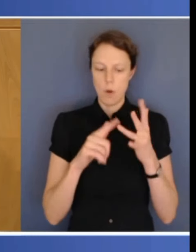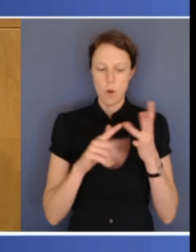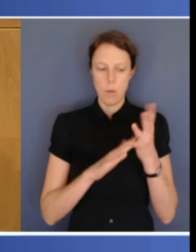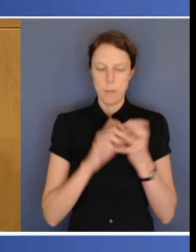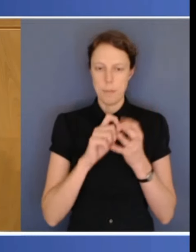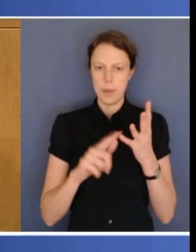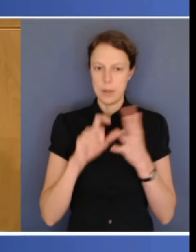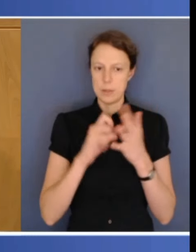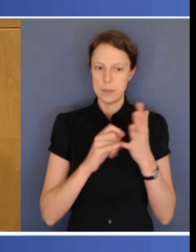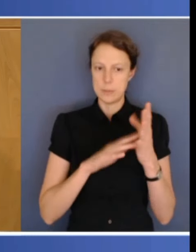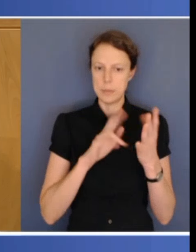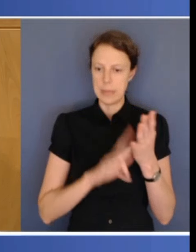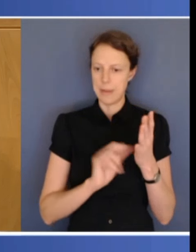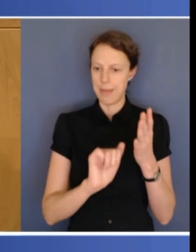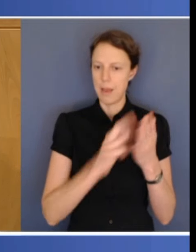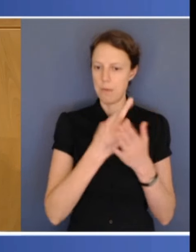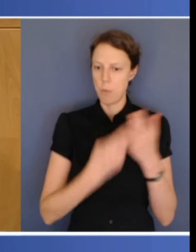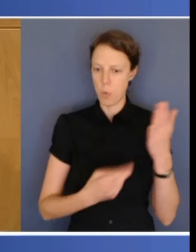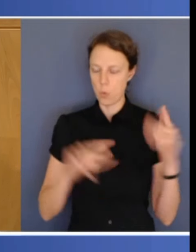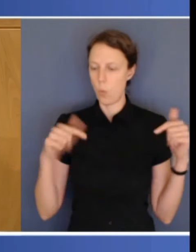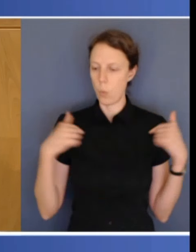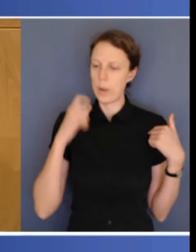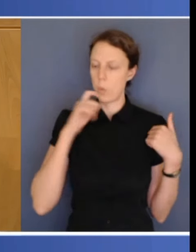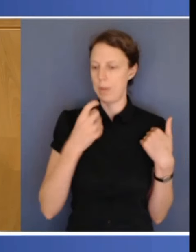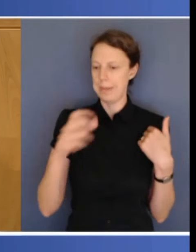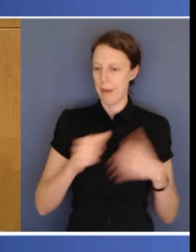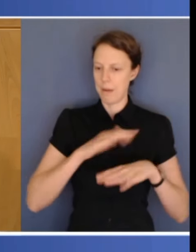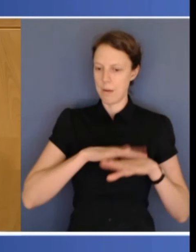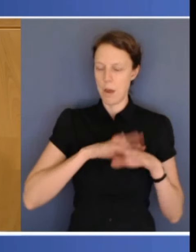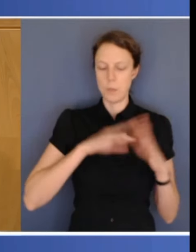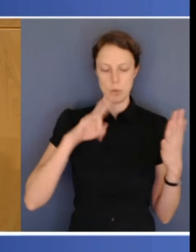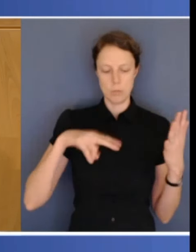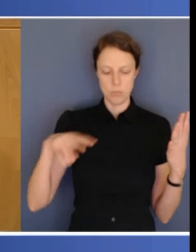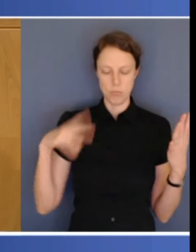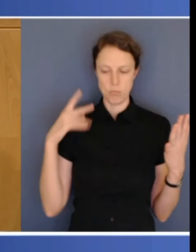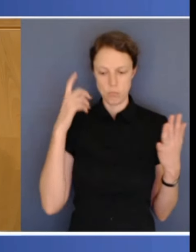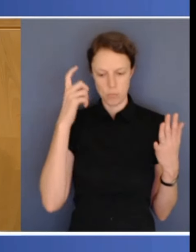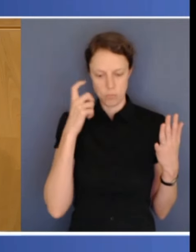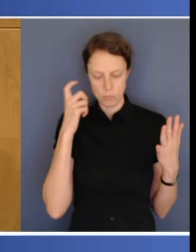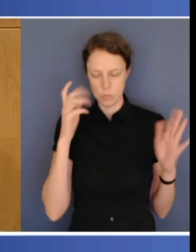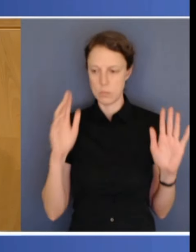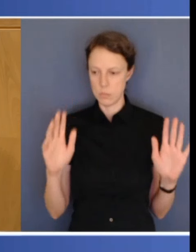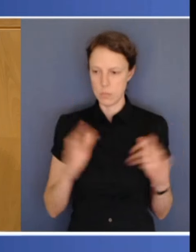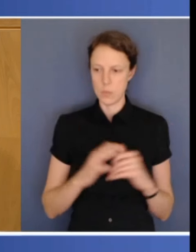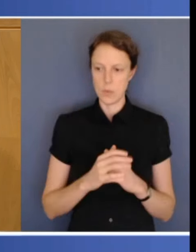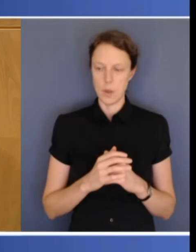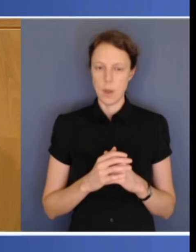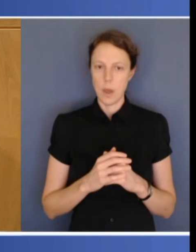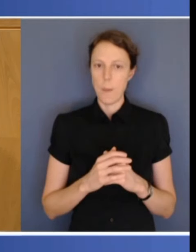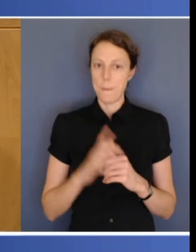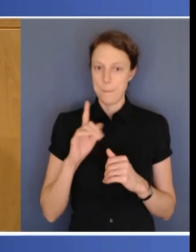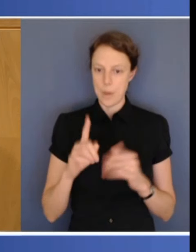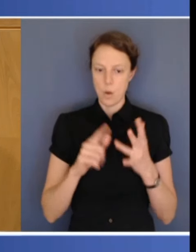reflect on the report and consider the recommendations, but I want to make two points. The first is that the Ombudsman herself